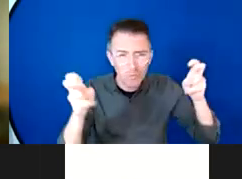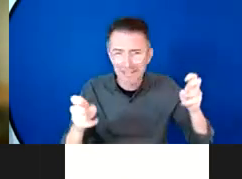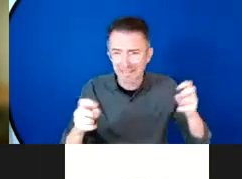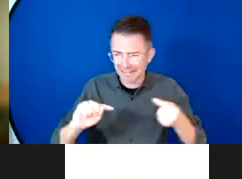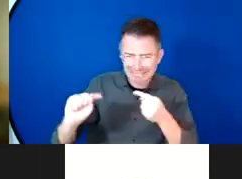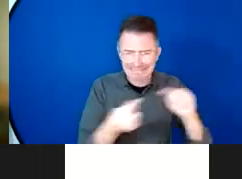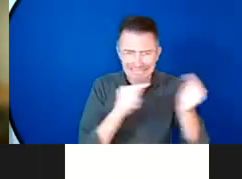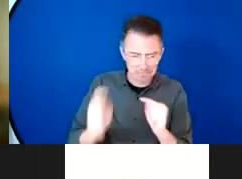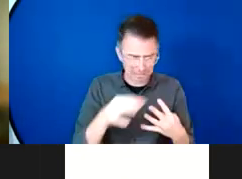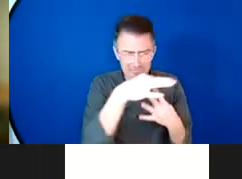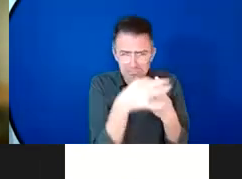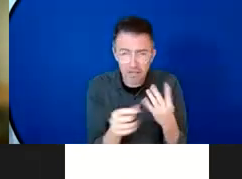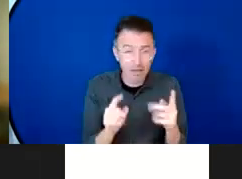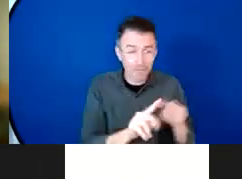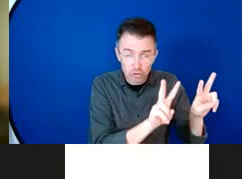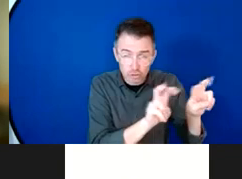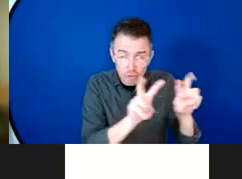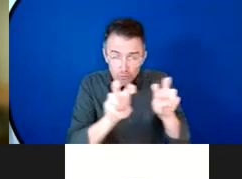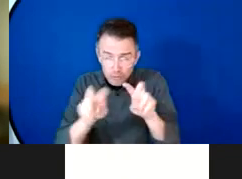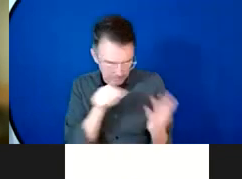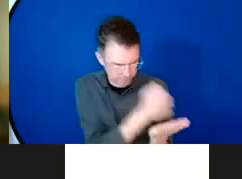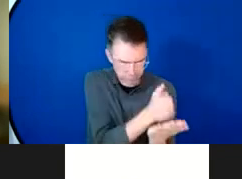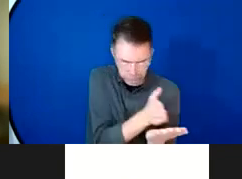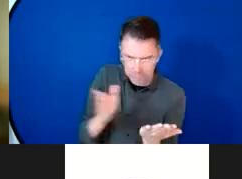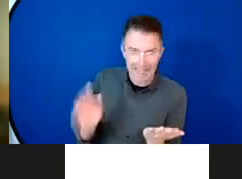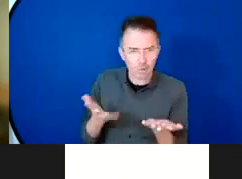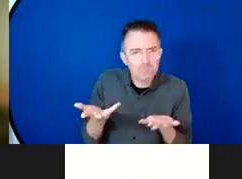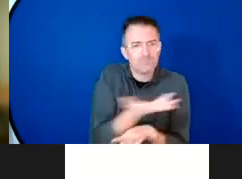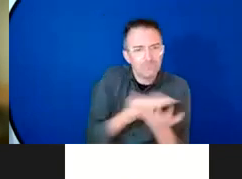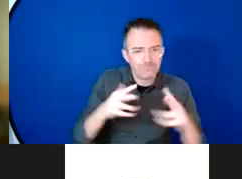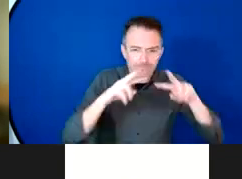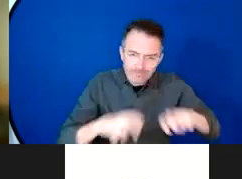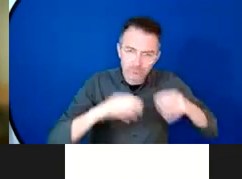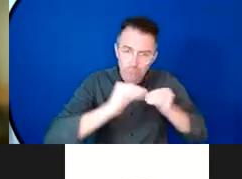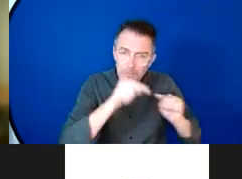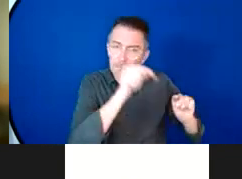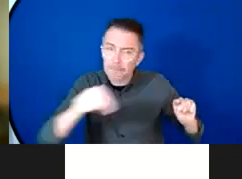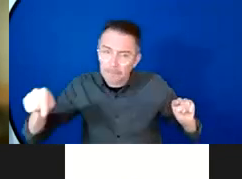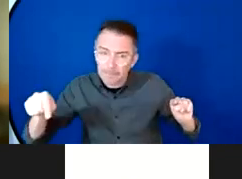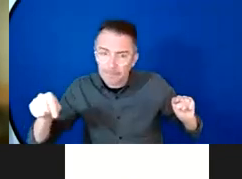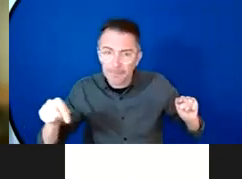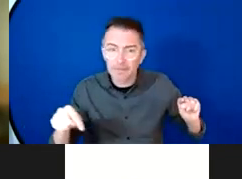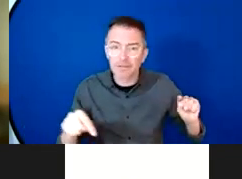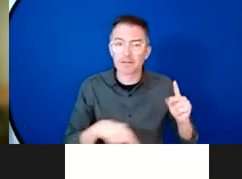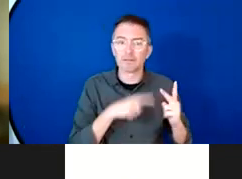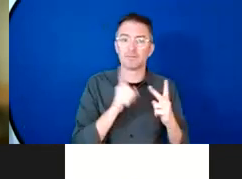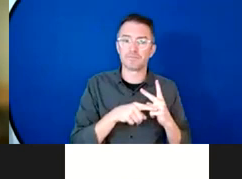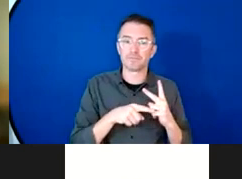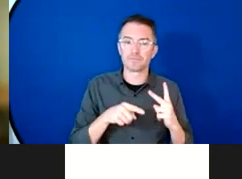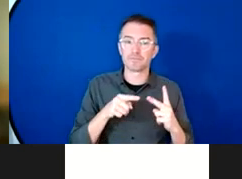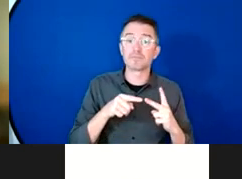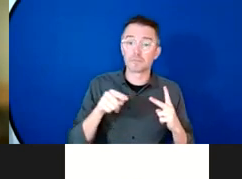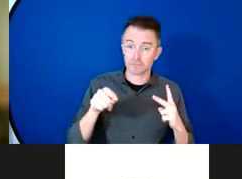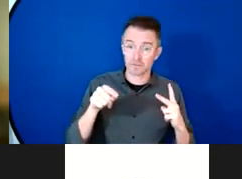are challenges in implementing this work so having that collaboration is